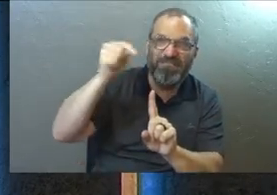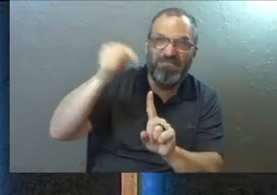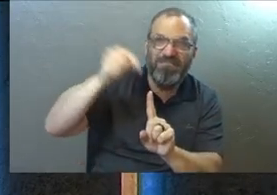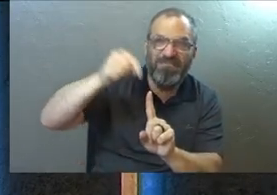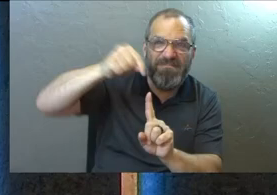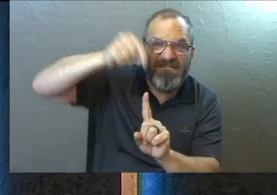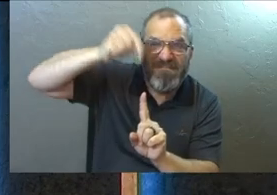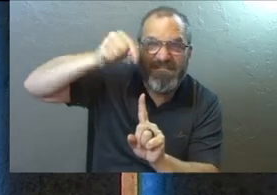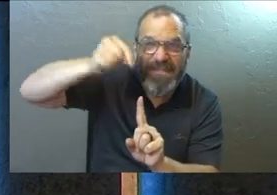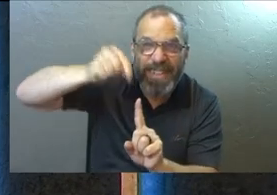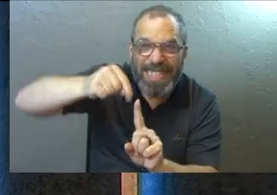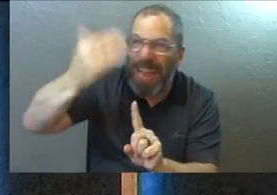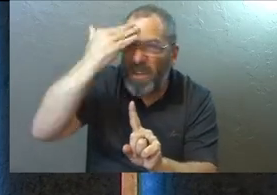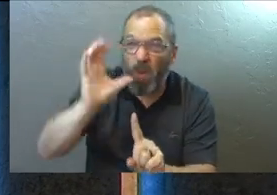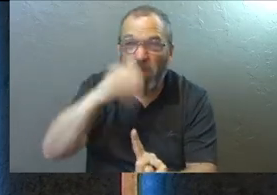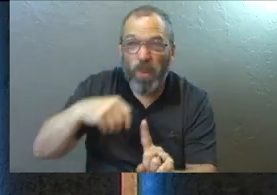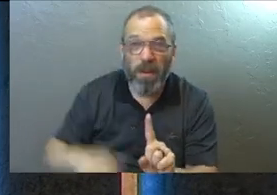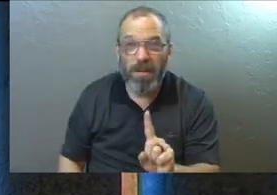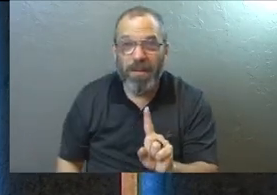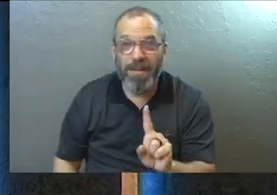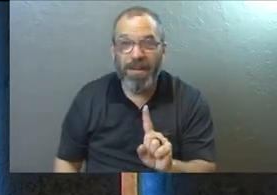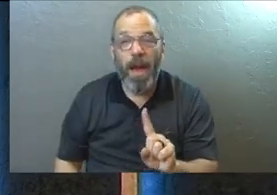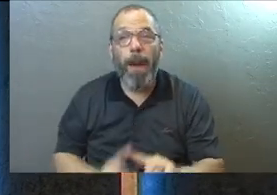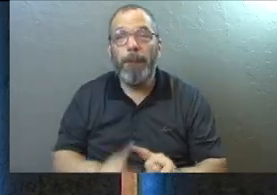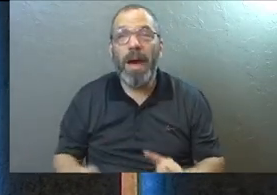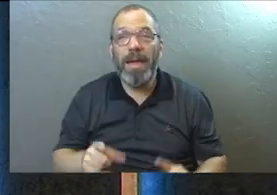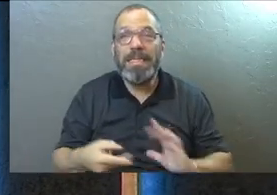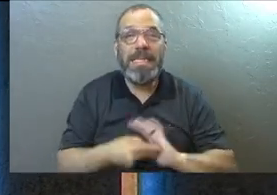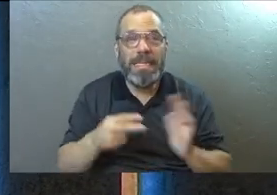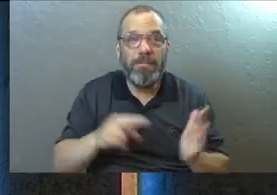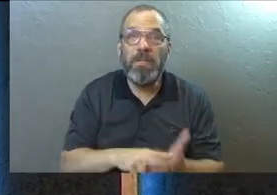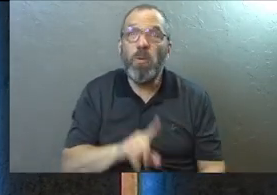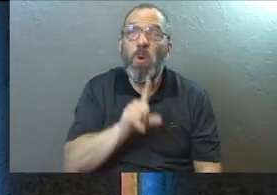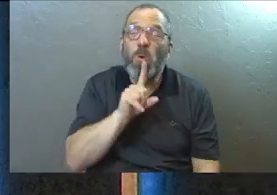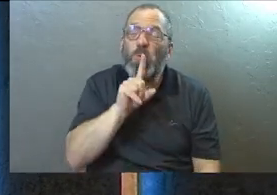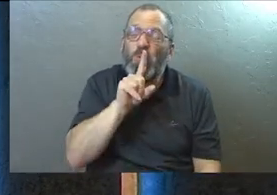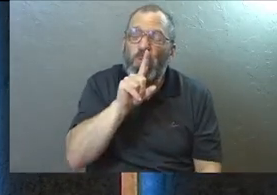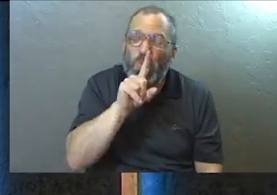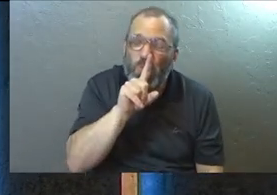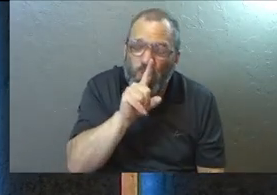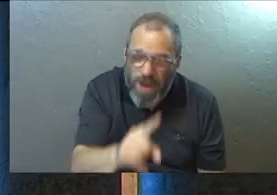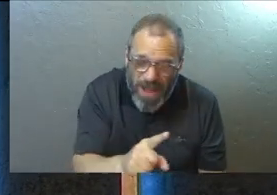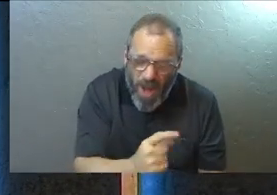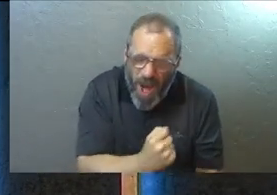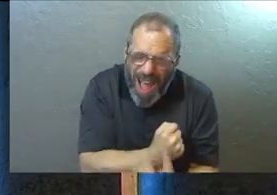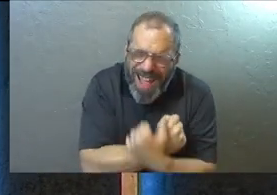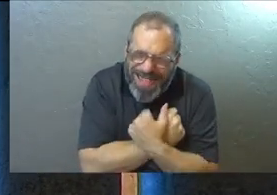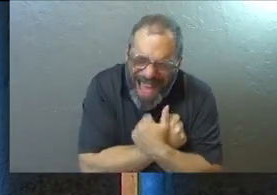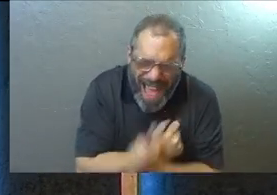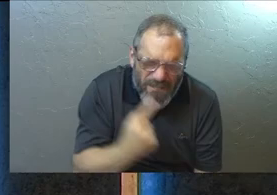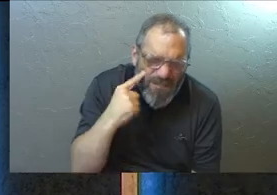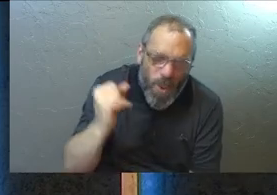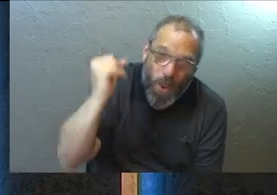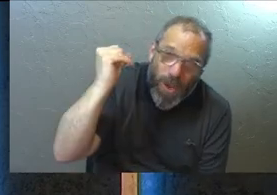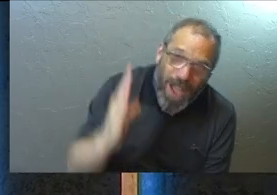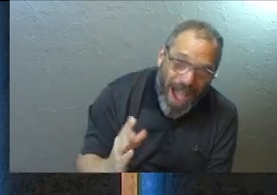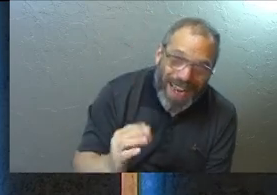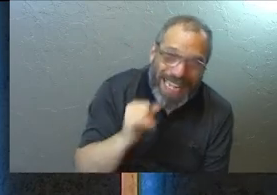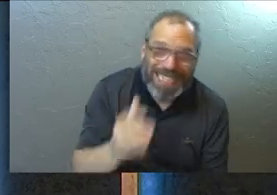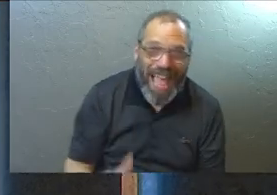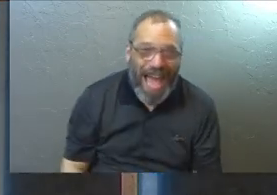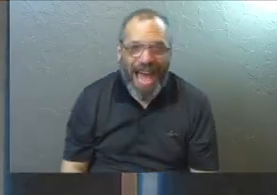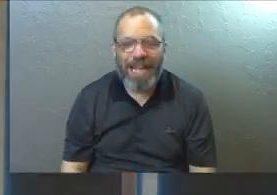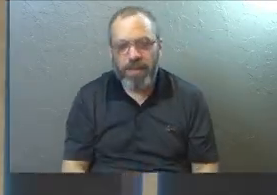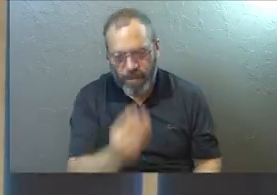And I know it's weird. But he's talking about real passionate love for God. Not